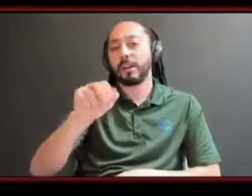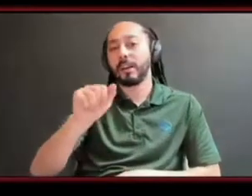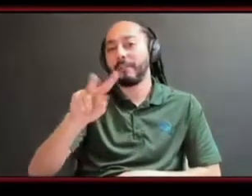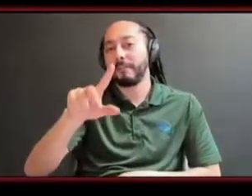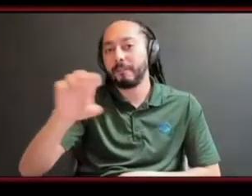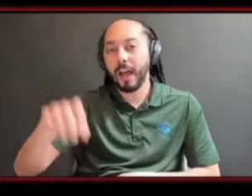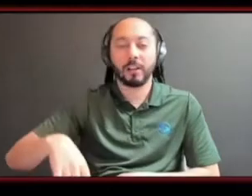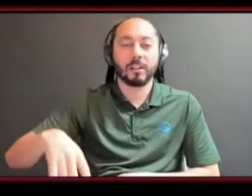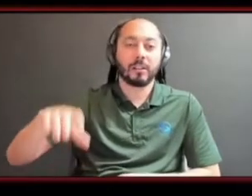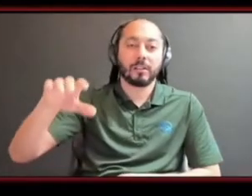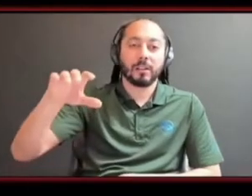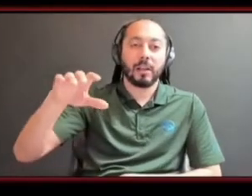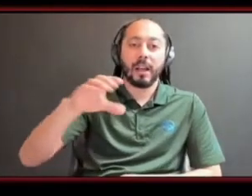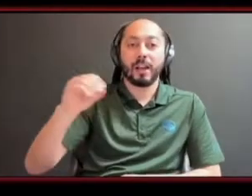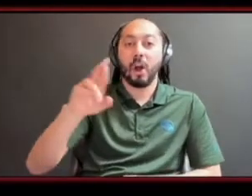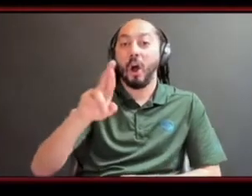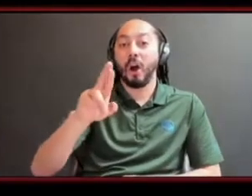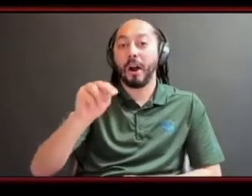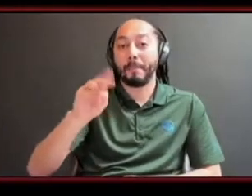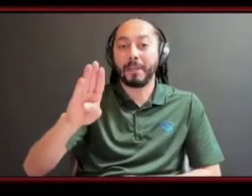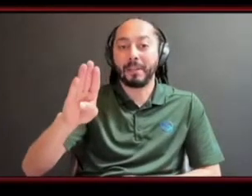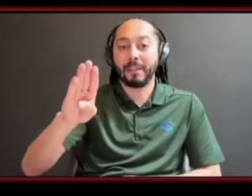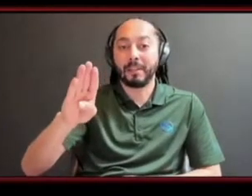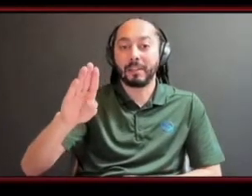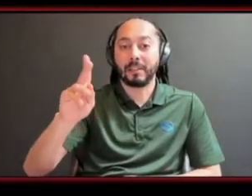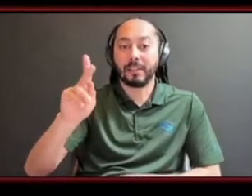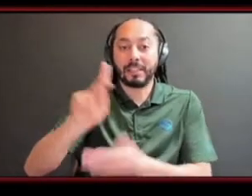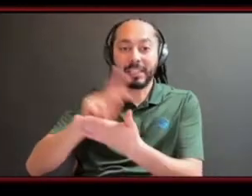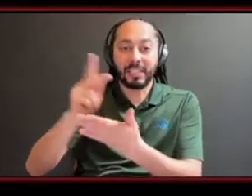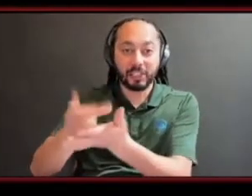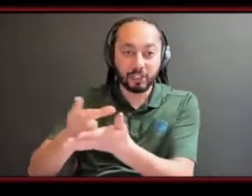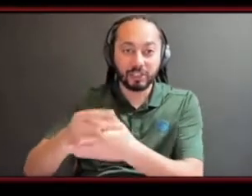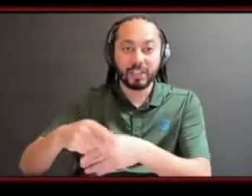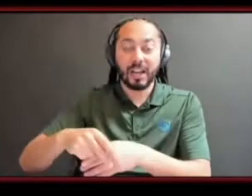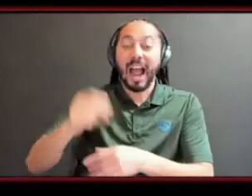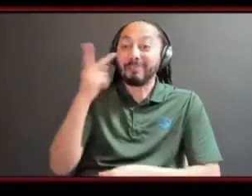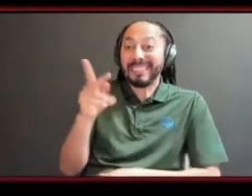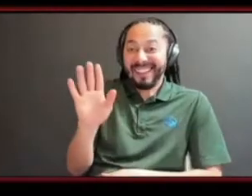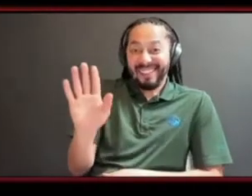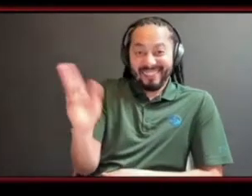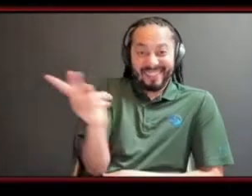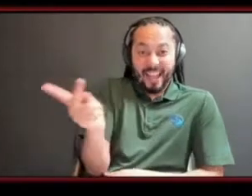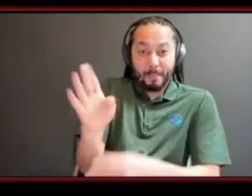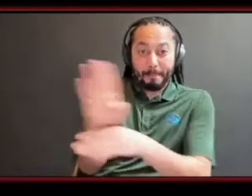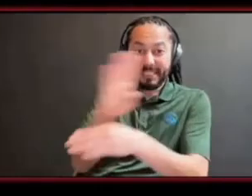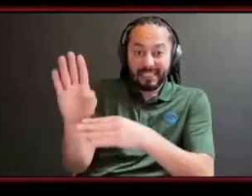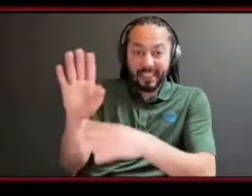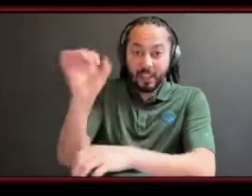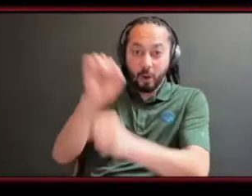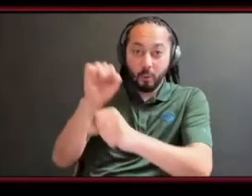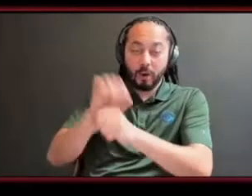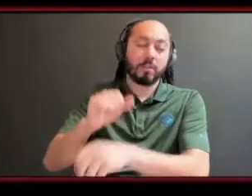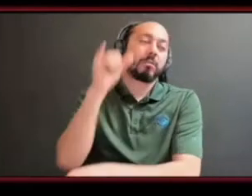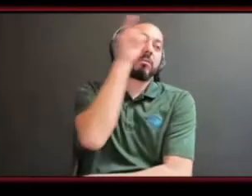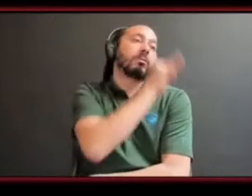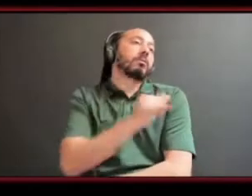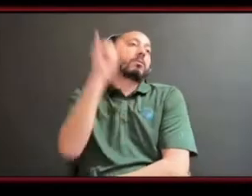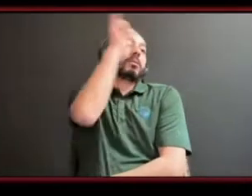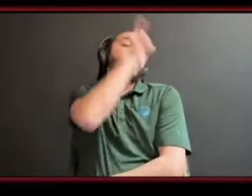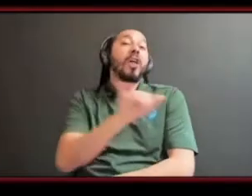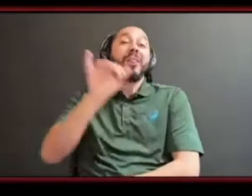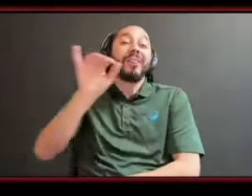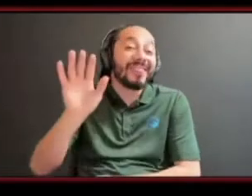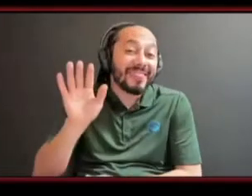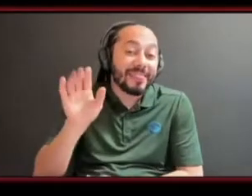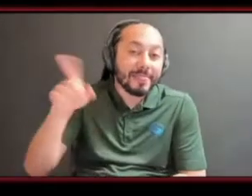and r&b kitchen they they work really hard and seeing them work like even seeing nivelle work go to school and build his business makes me